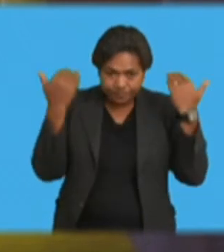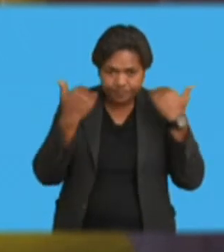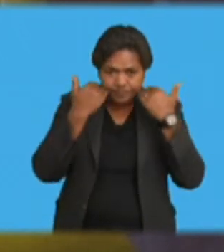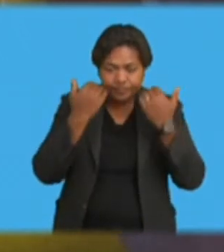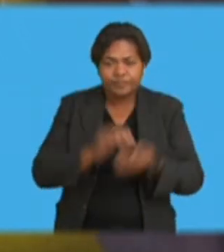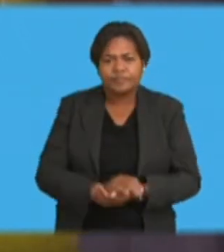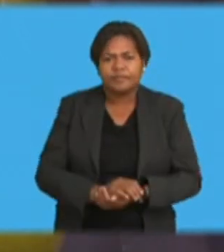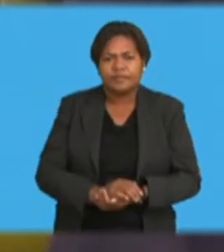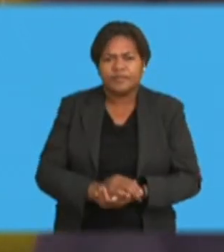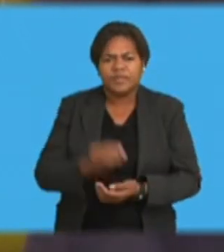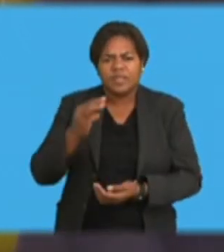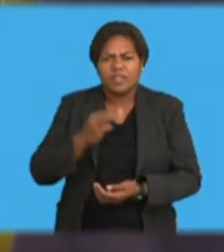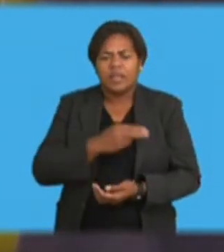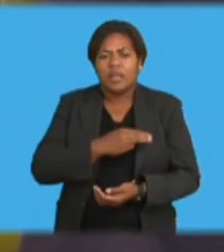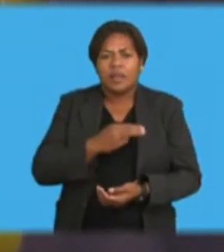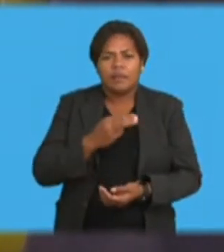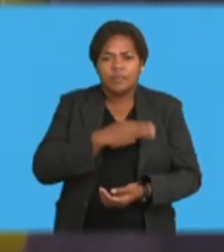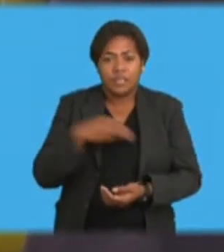Mr. Penjueli,